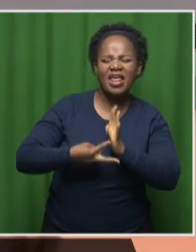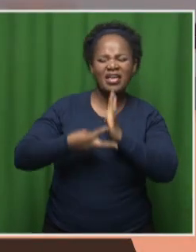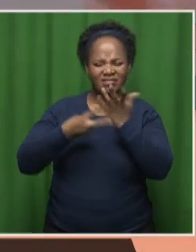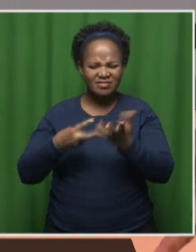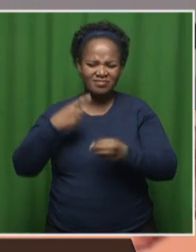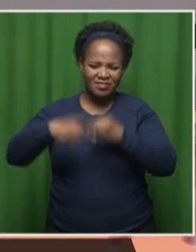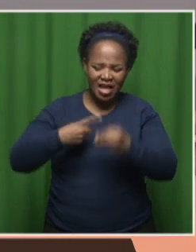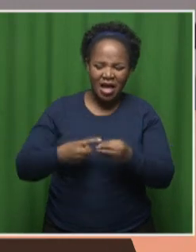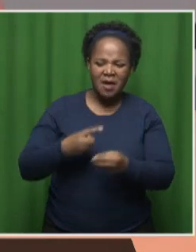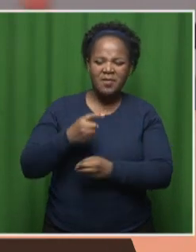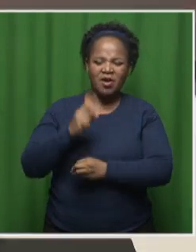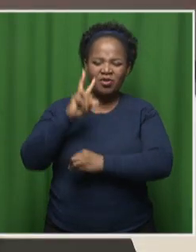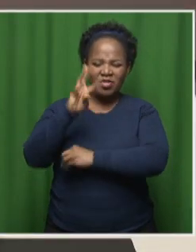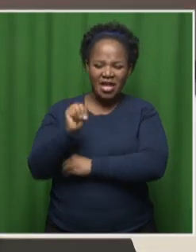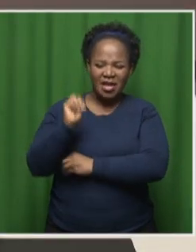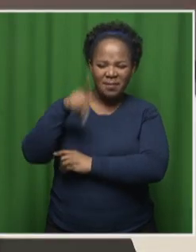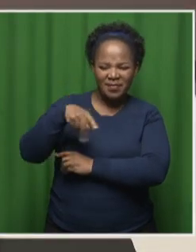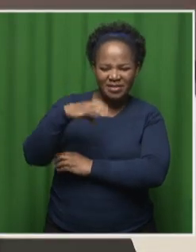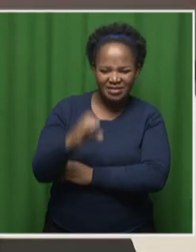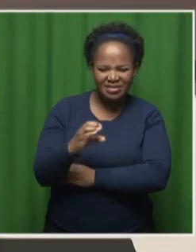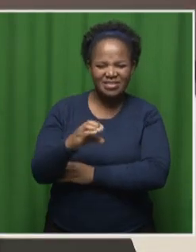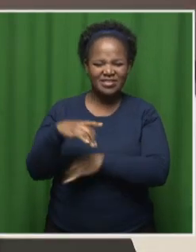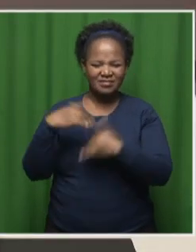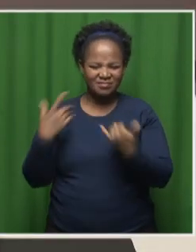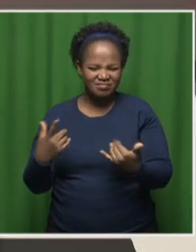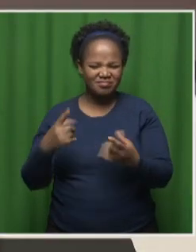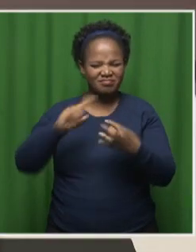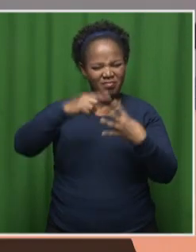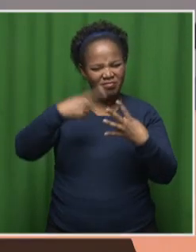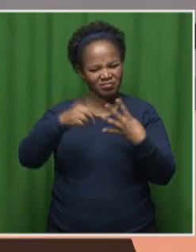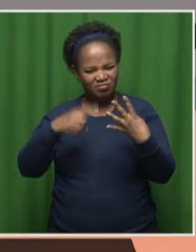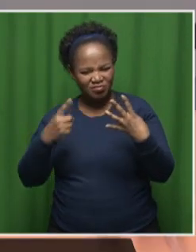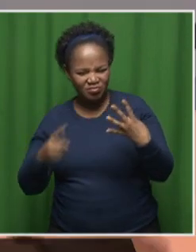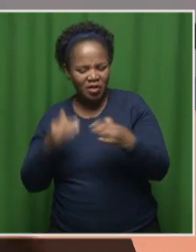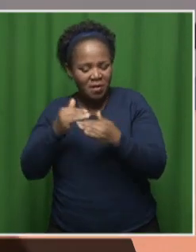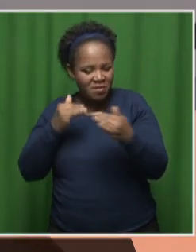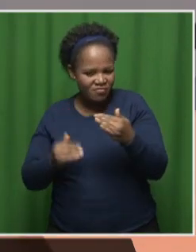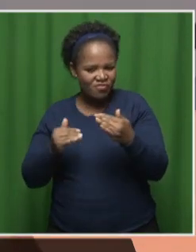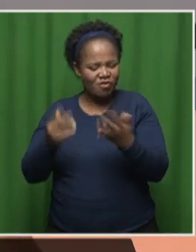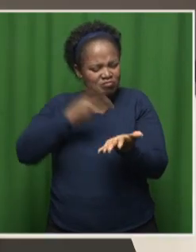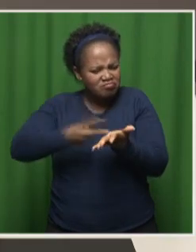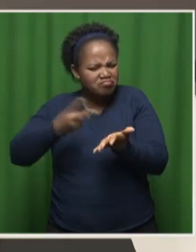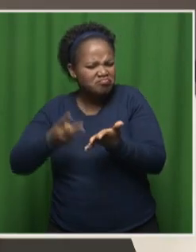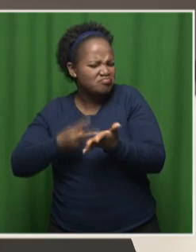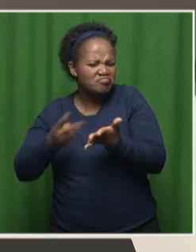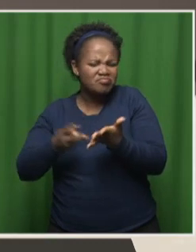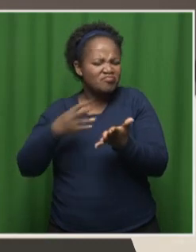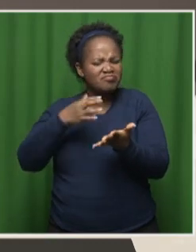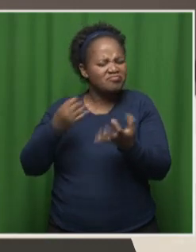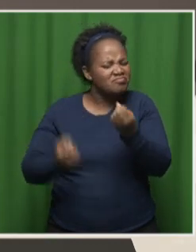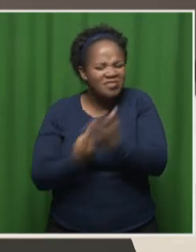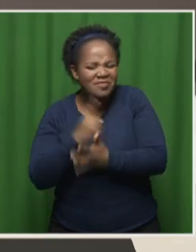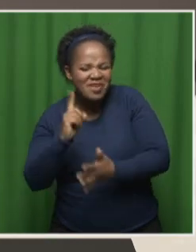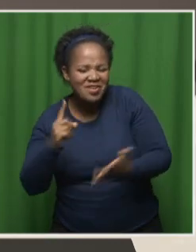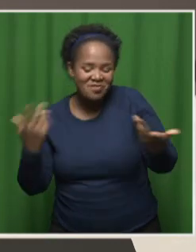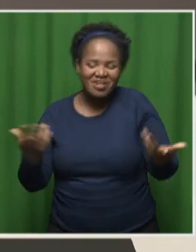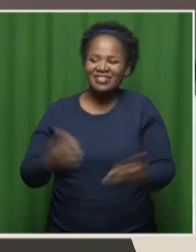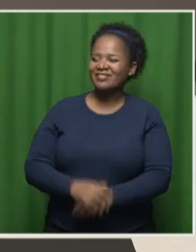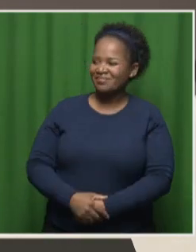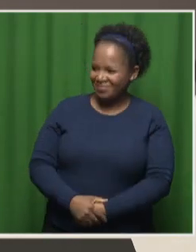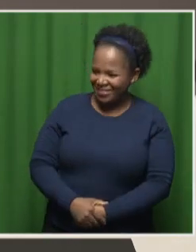and the RIPO rate and preparing for that. Speak to us about those days in preparation for that. Difficult, long days.